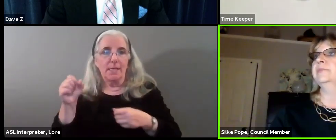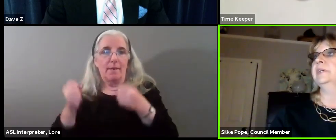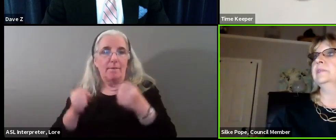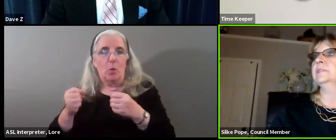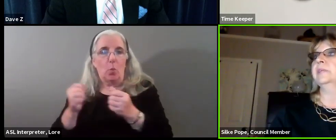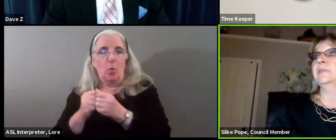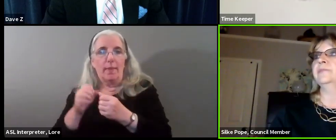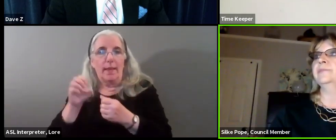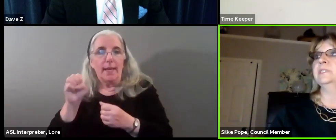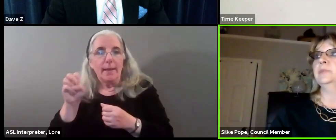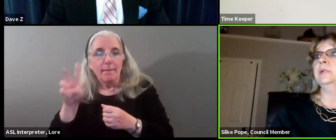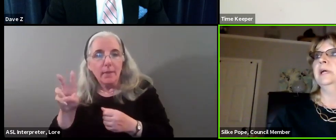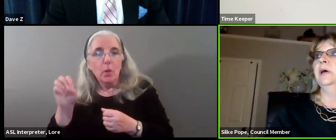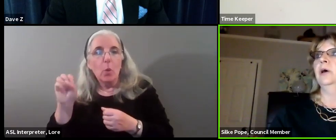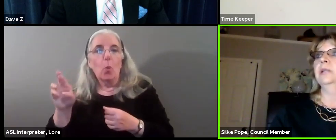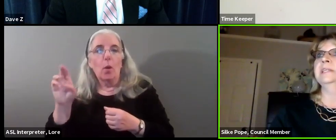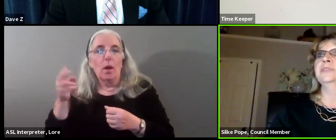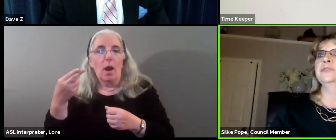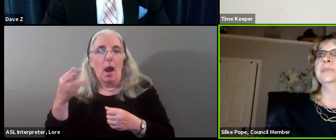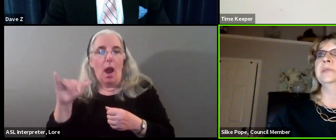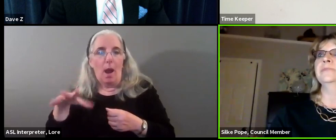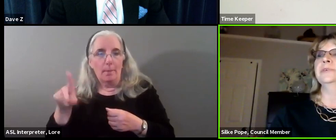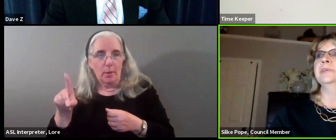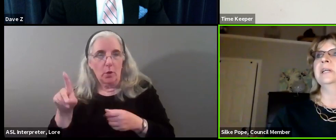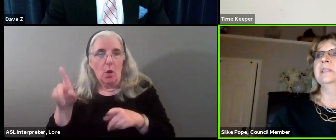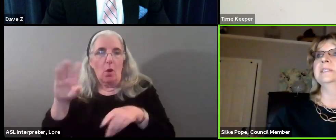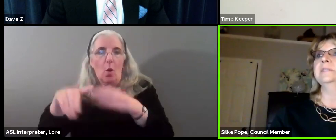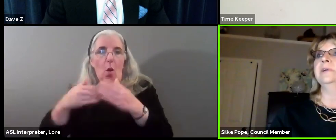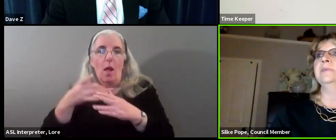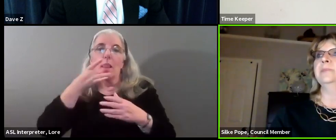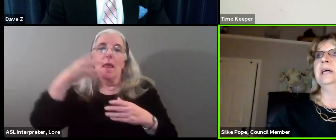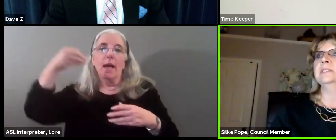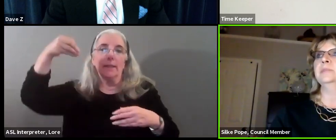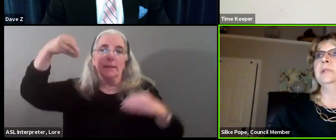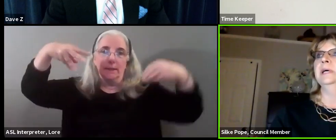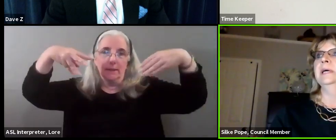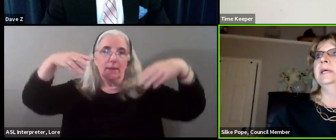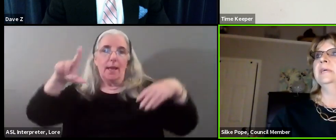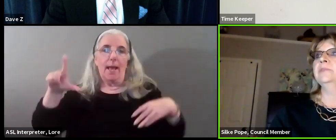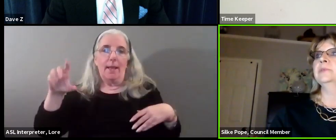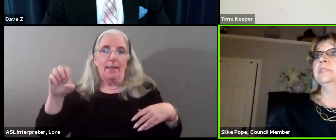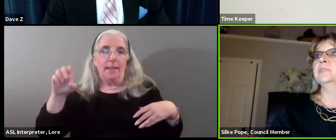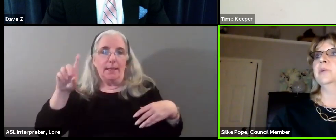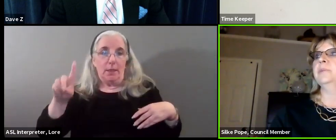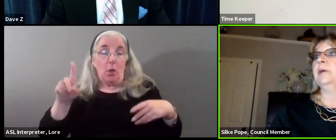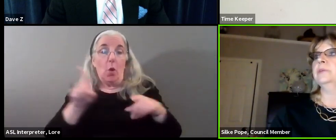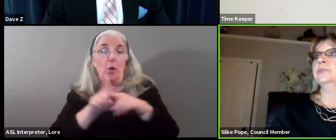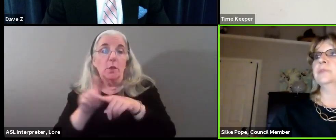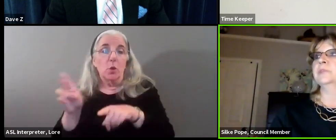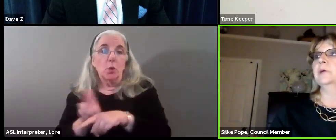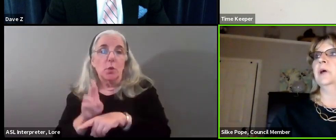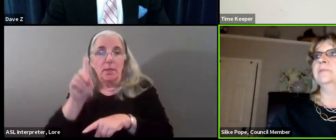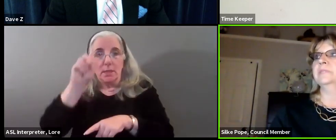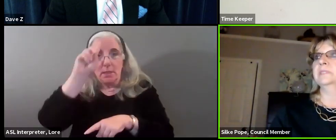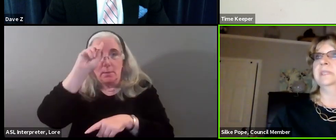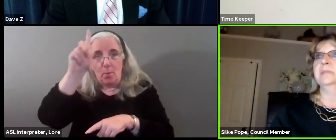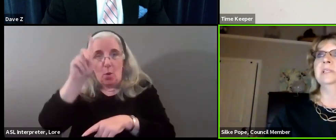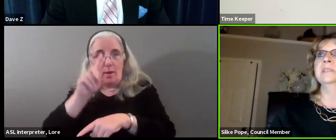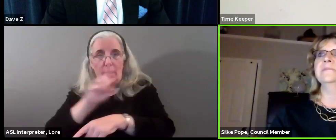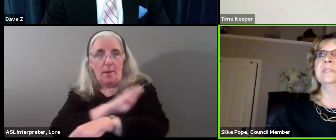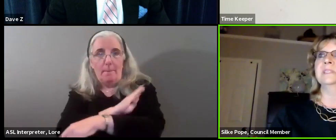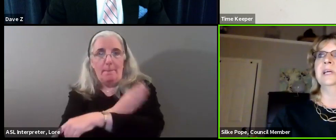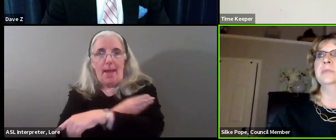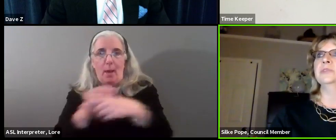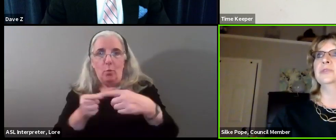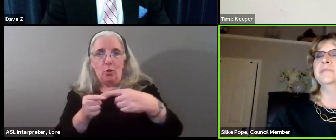or hybrid vehicles whenever feasible. All lighting should be converted to LED wherever possible. Even using smart power strips in our offices can